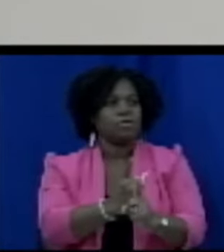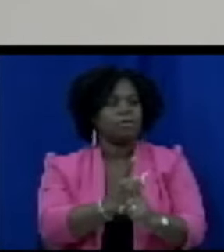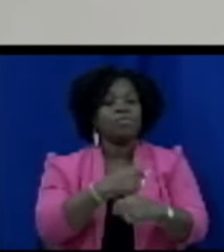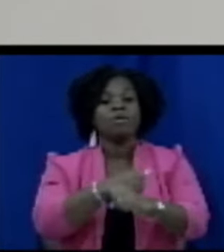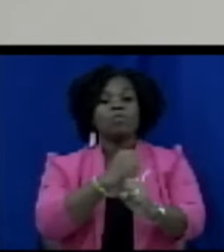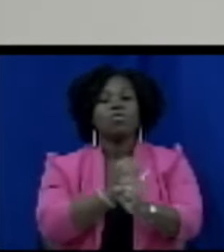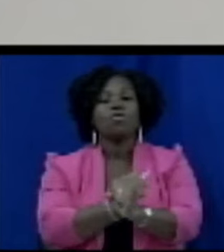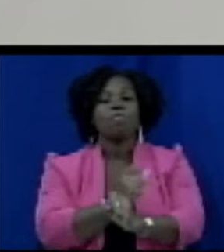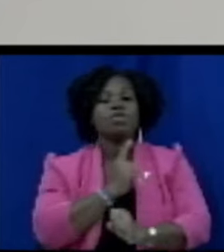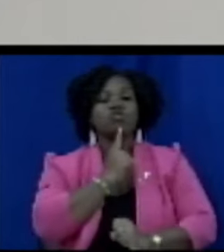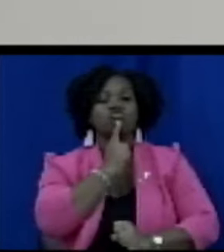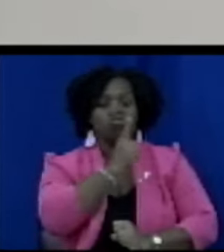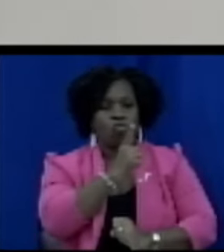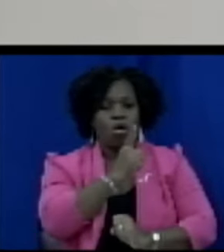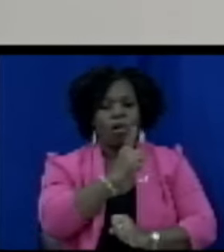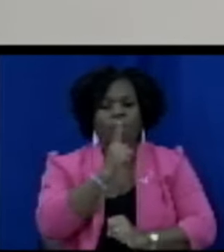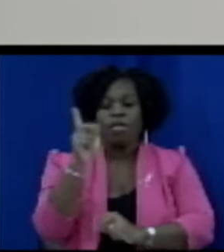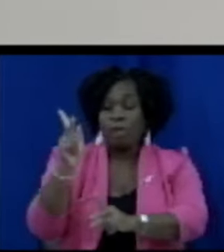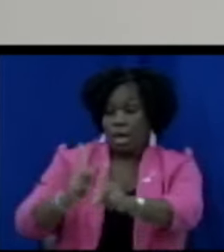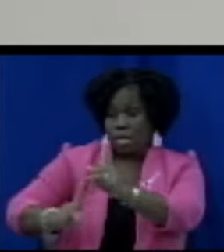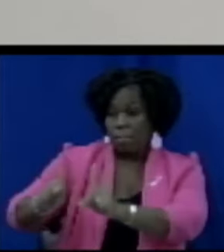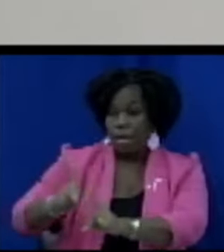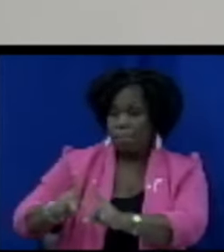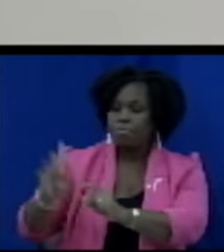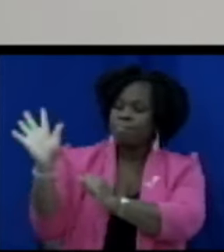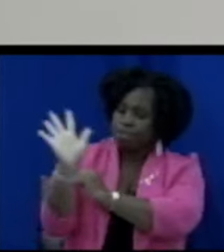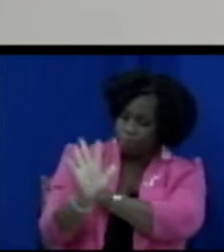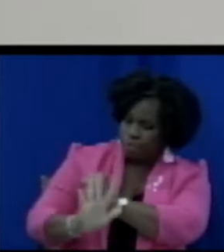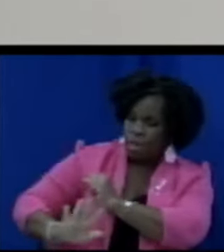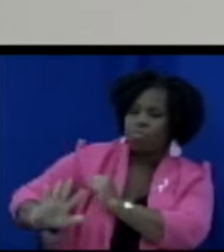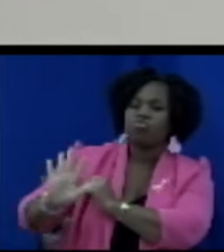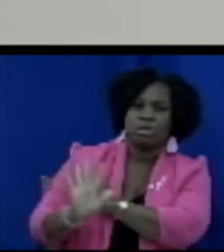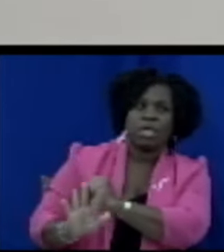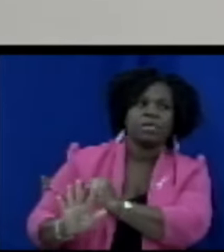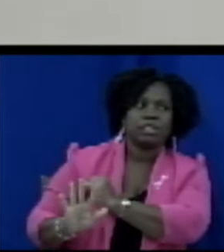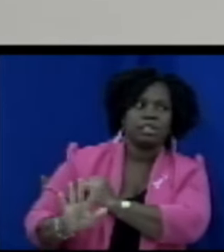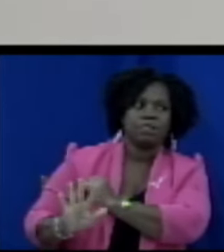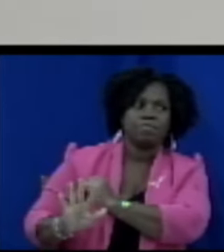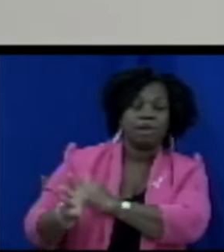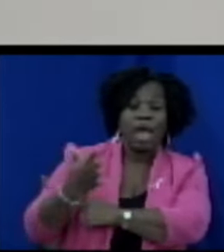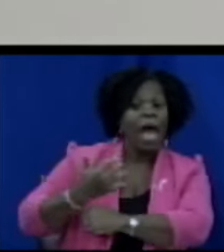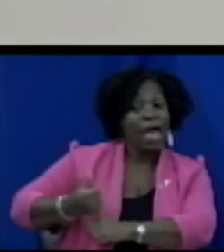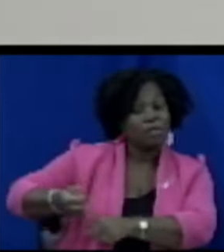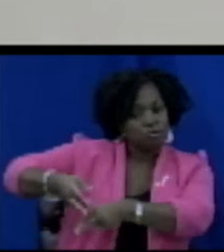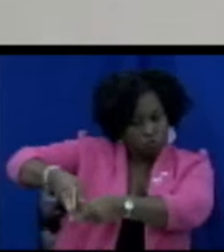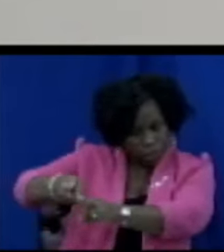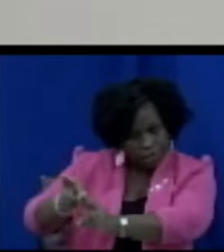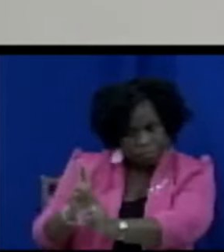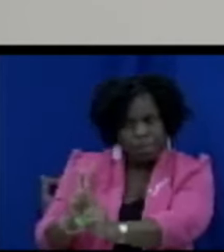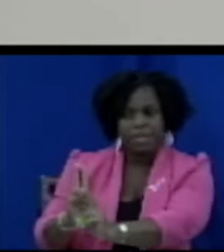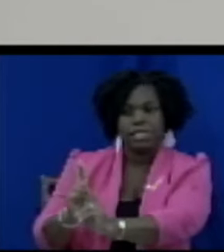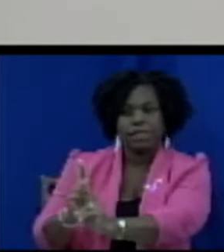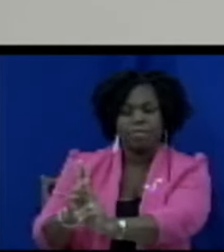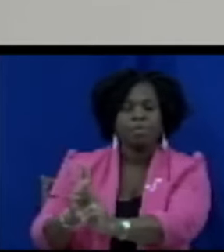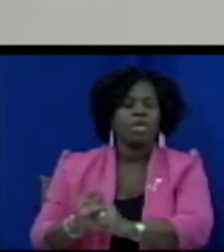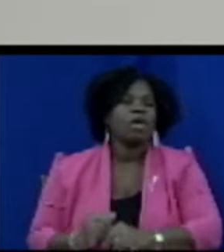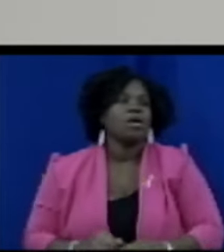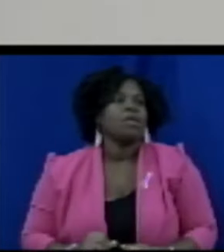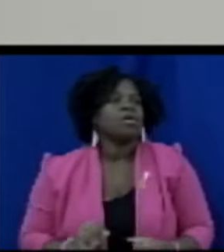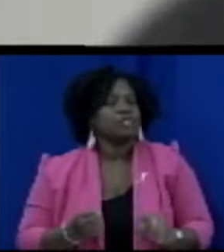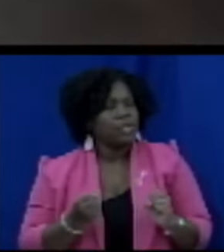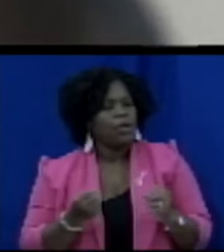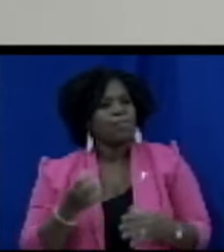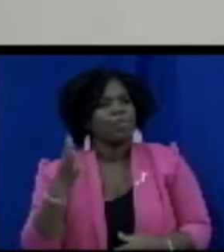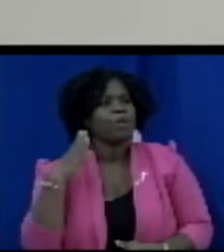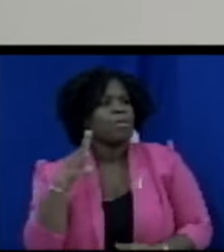that the rights of the consumers are respected and so Madam